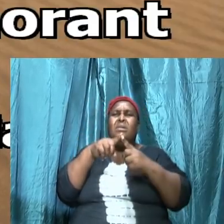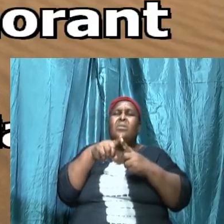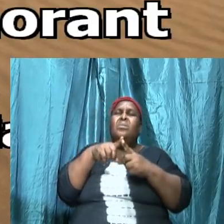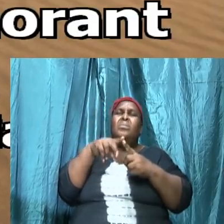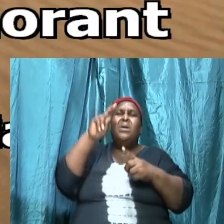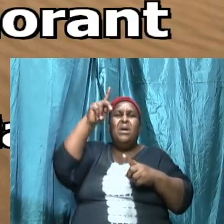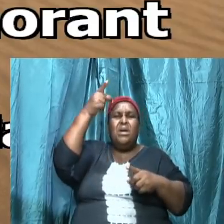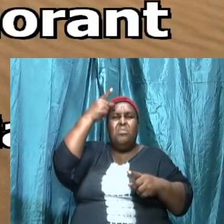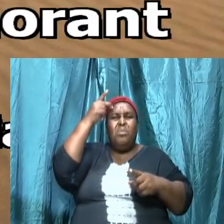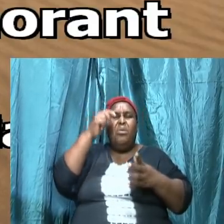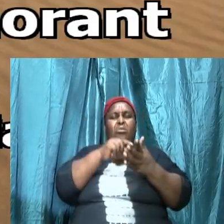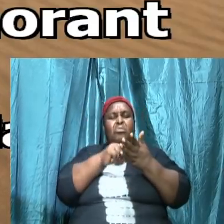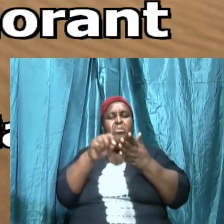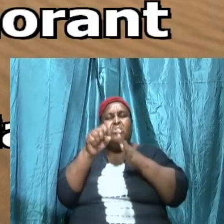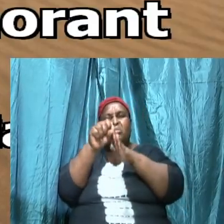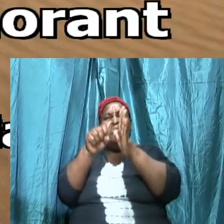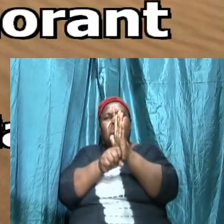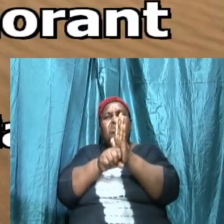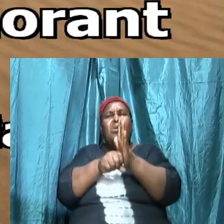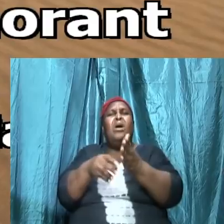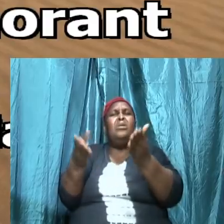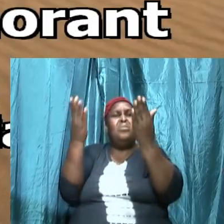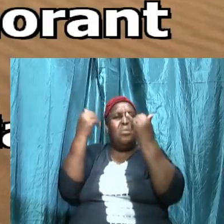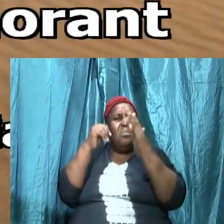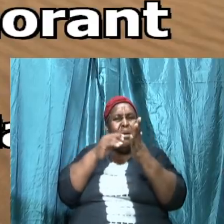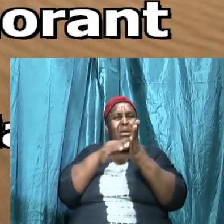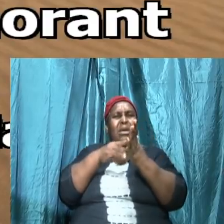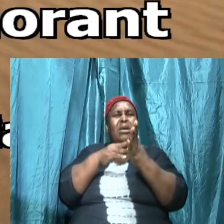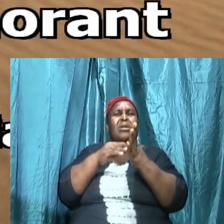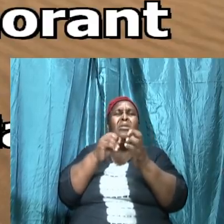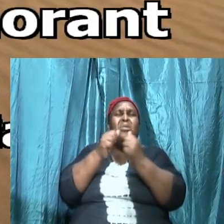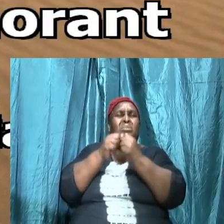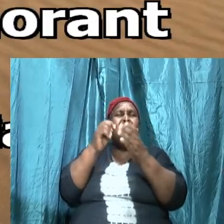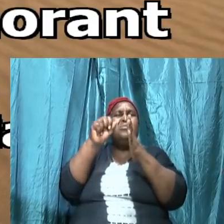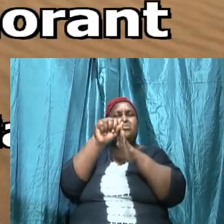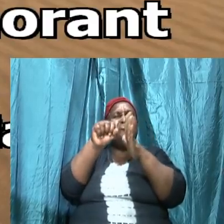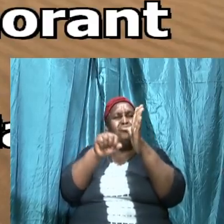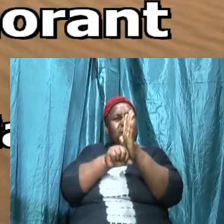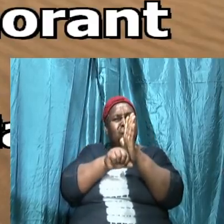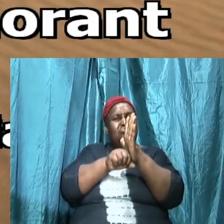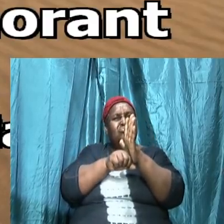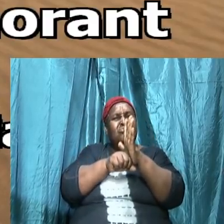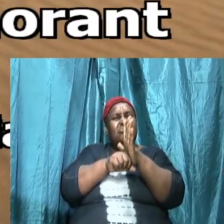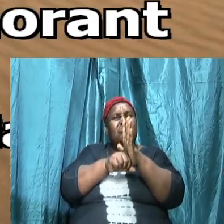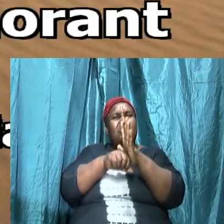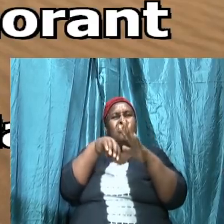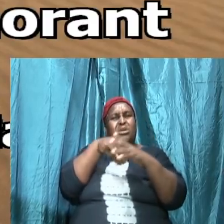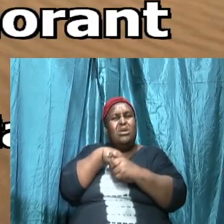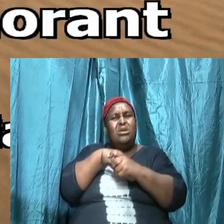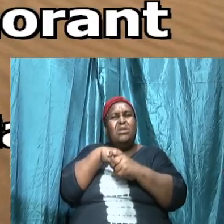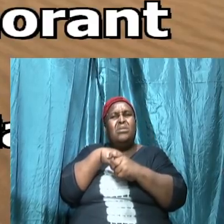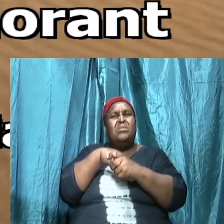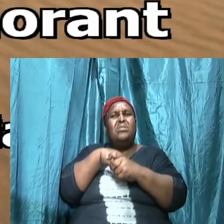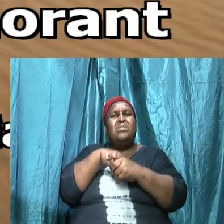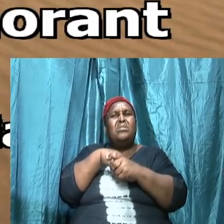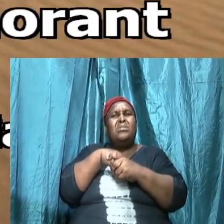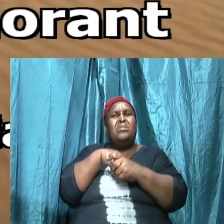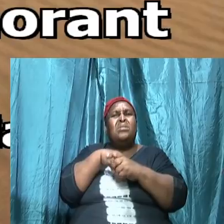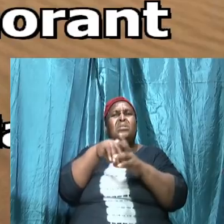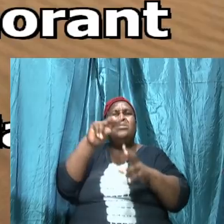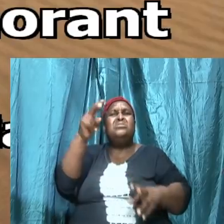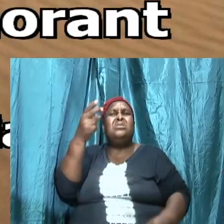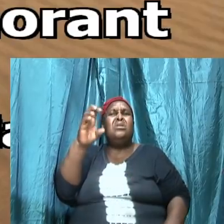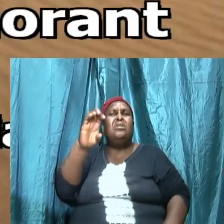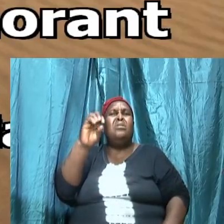he later on came again with the scripture to in 2nd Corinthians 10